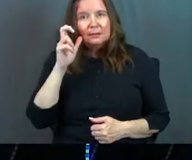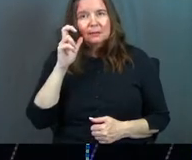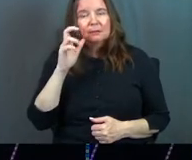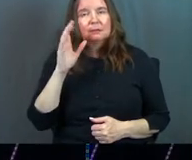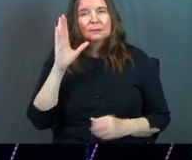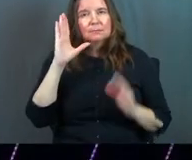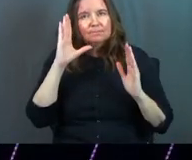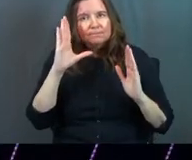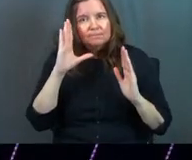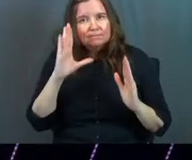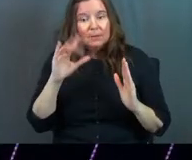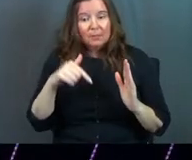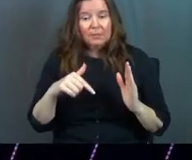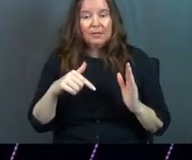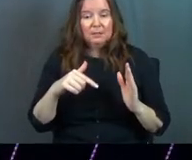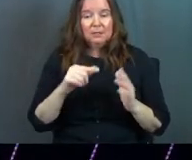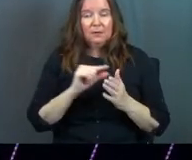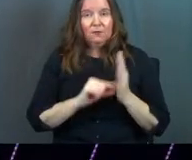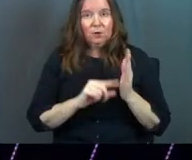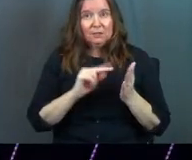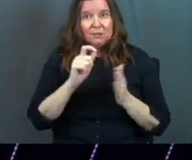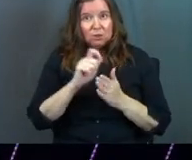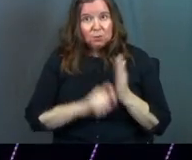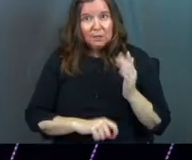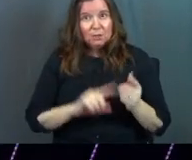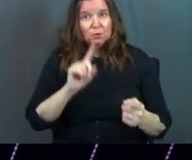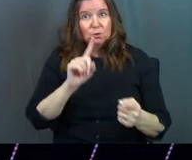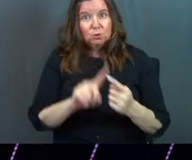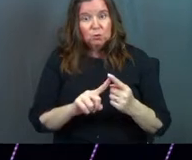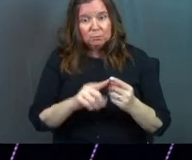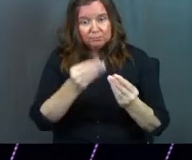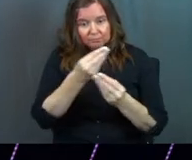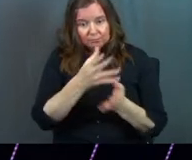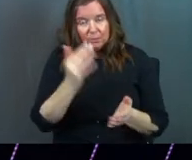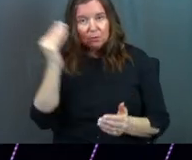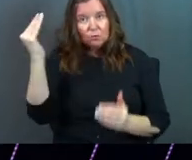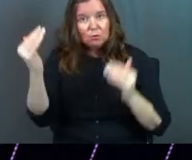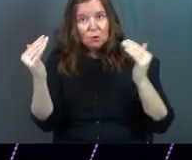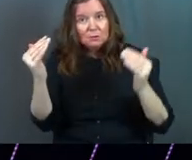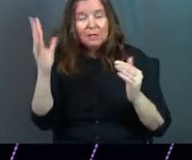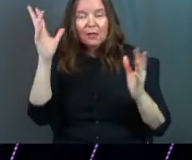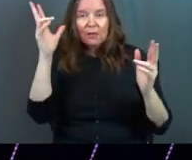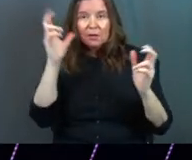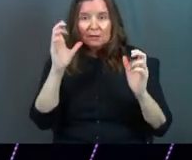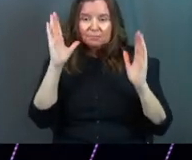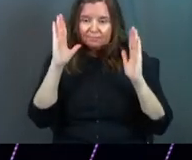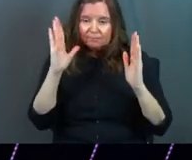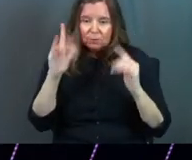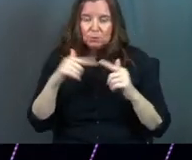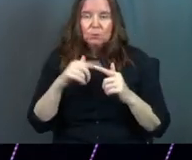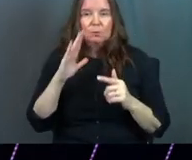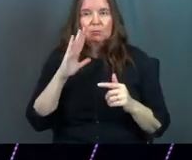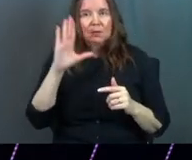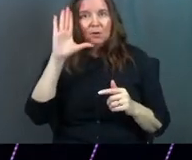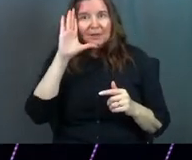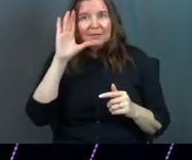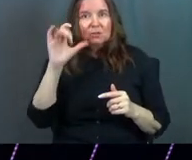You're, this verse is written to an adult and they're listening to their parent.